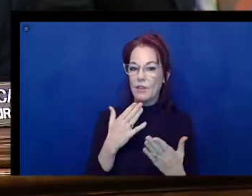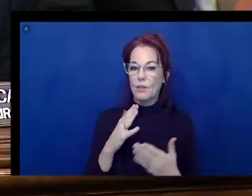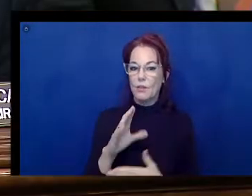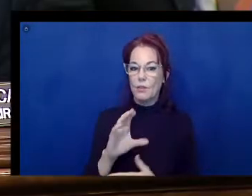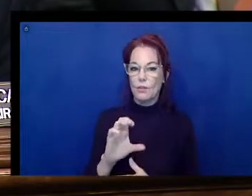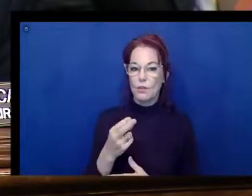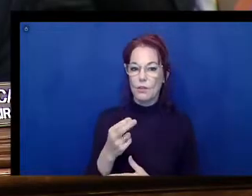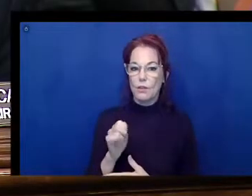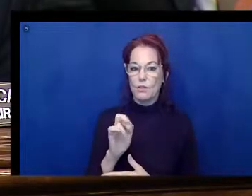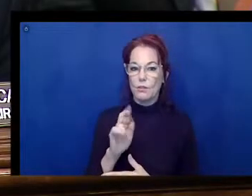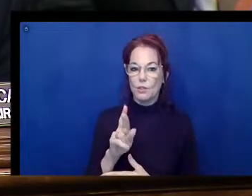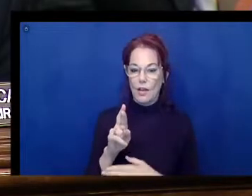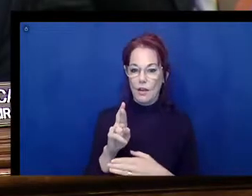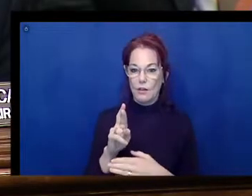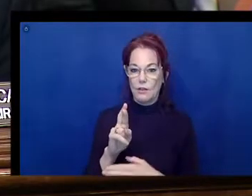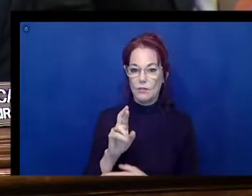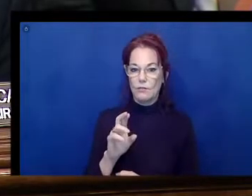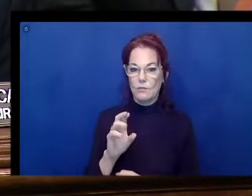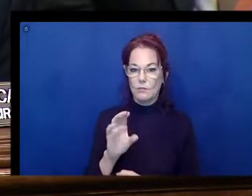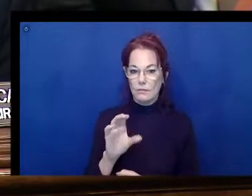Appreciate you. Yes. Senator.